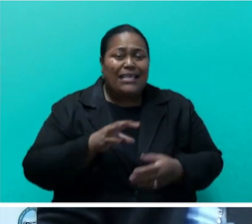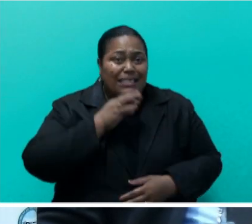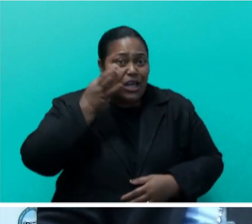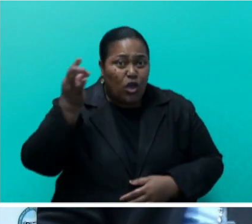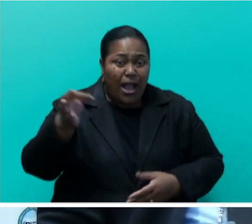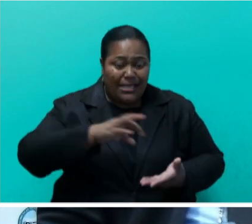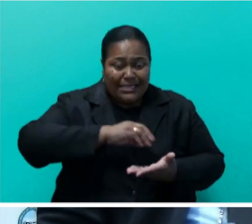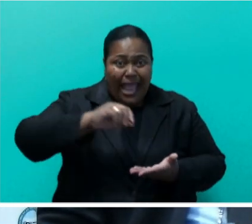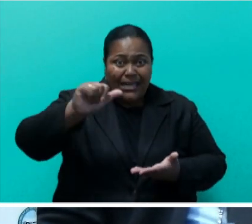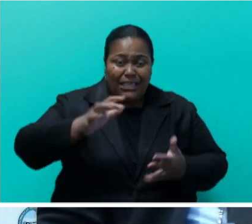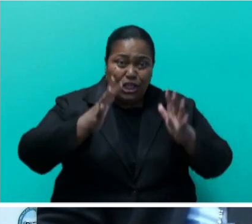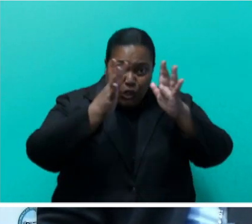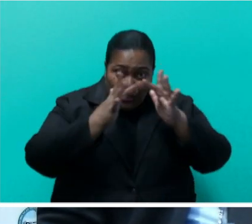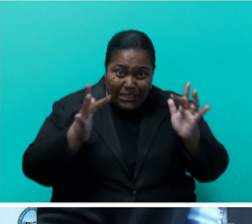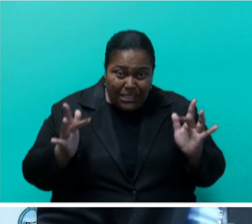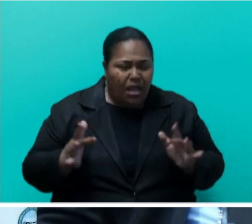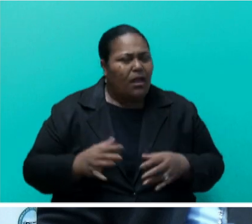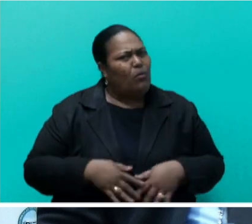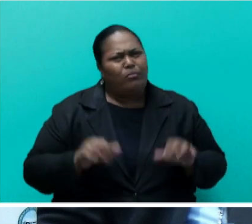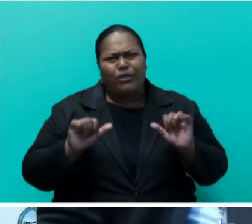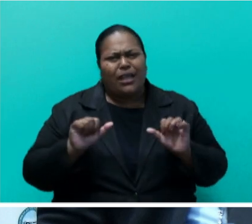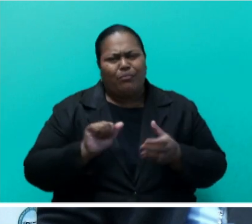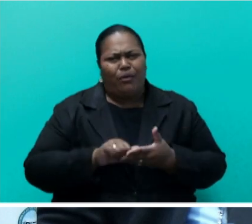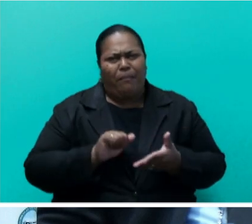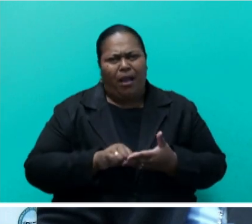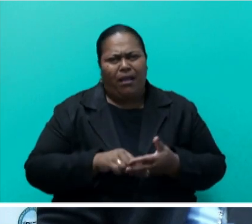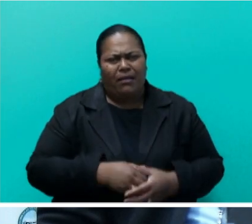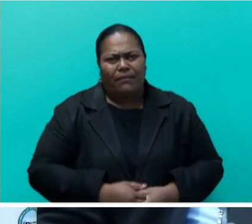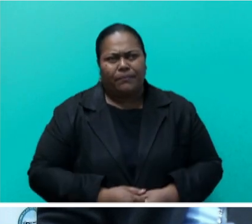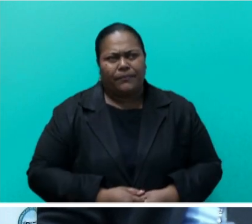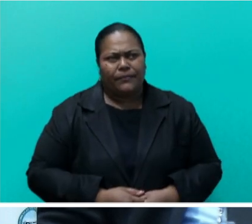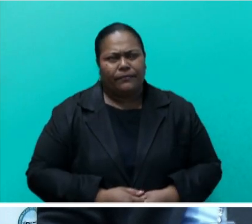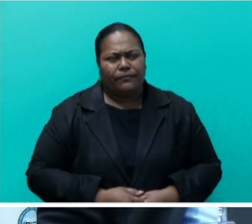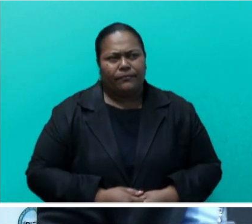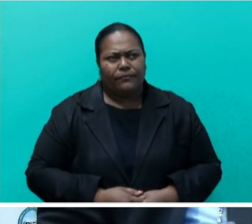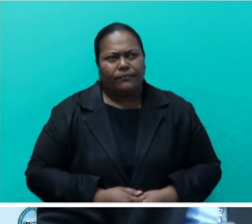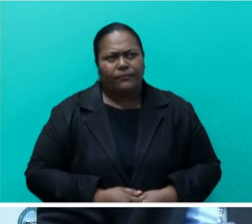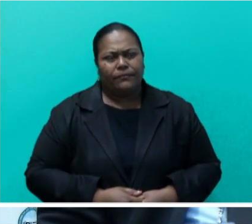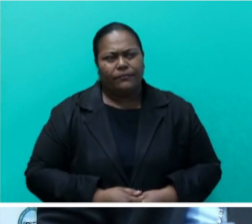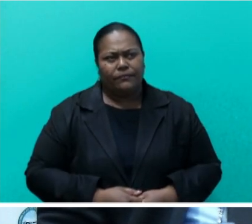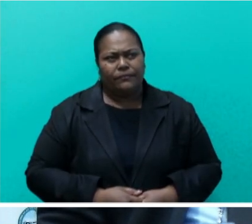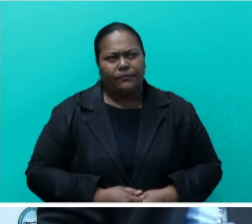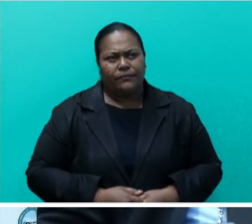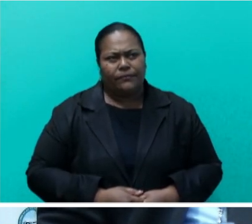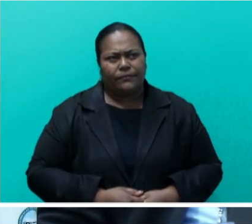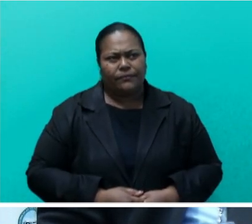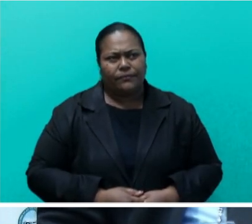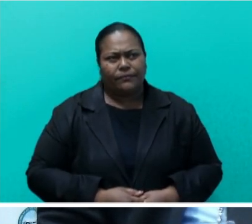and maintaining its status as UNESCO World Heritage Site. Mr Speaker sir, modern sorting